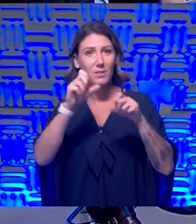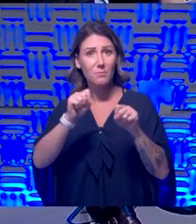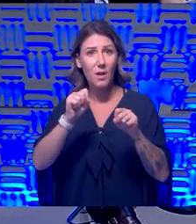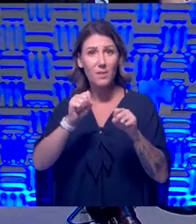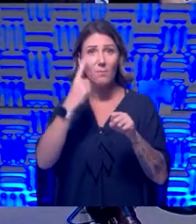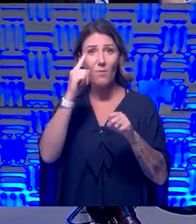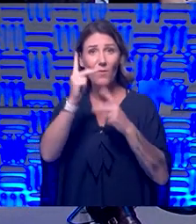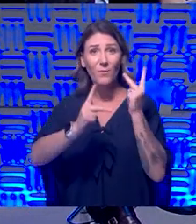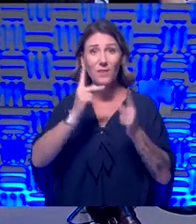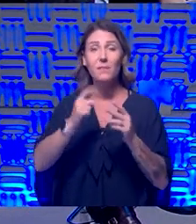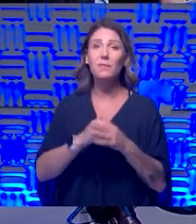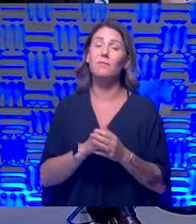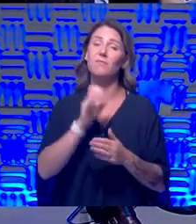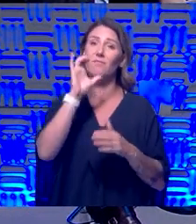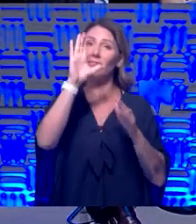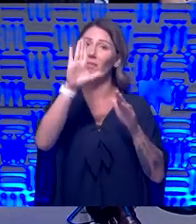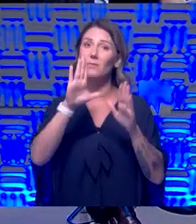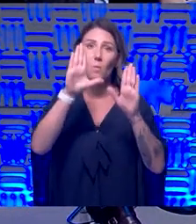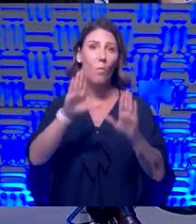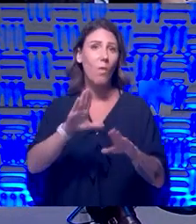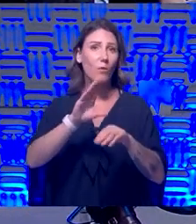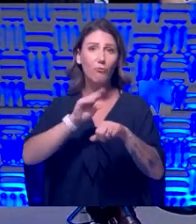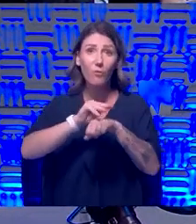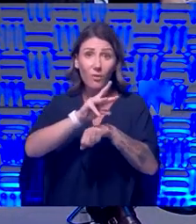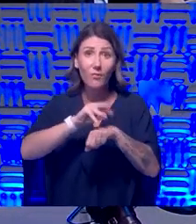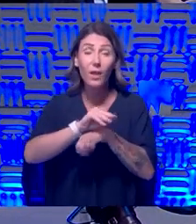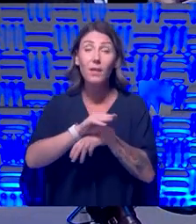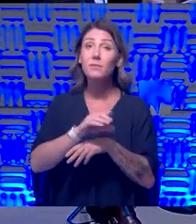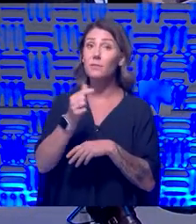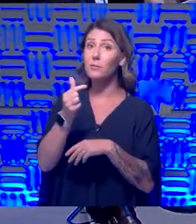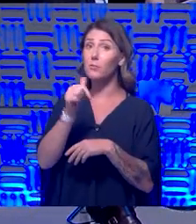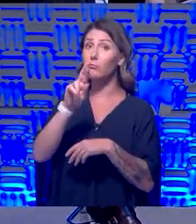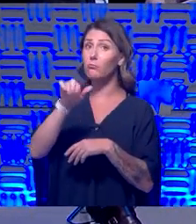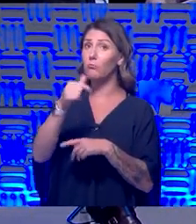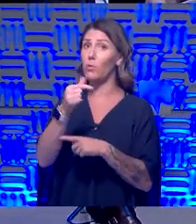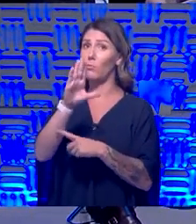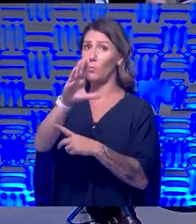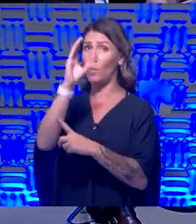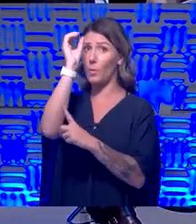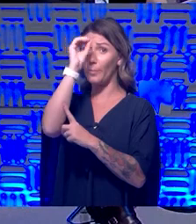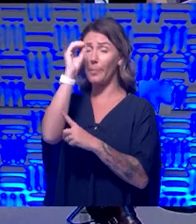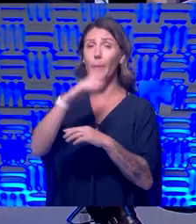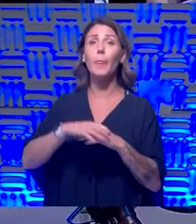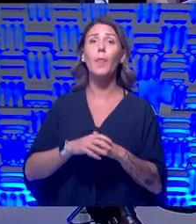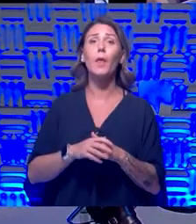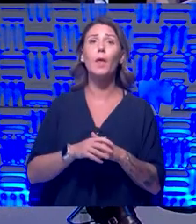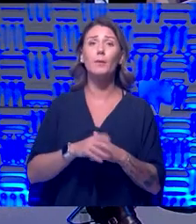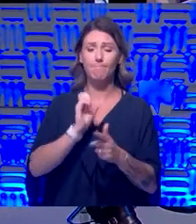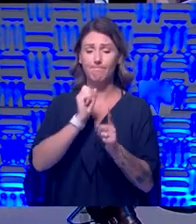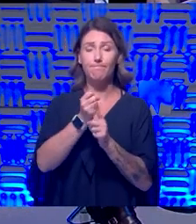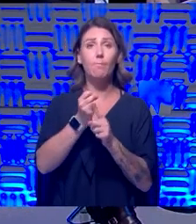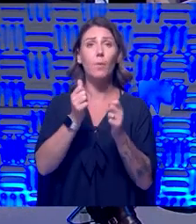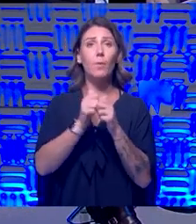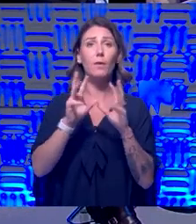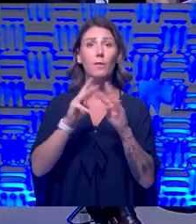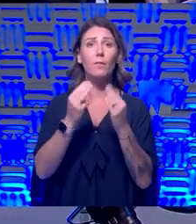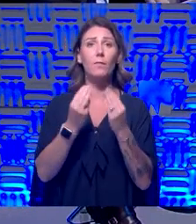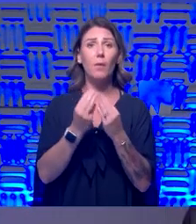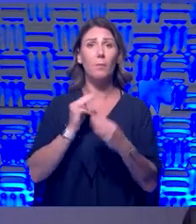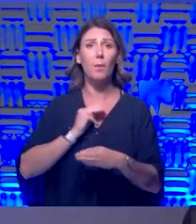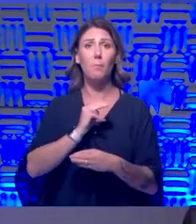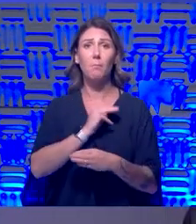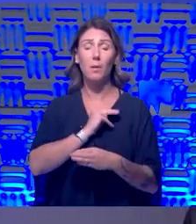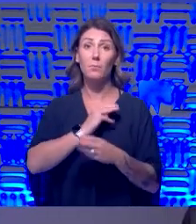that that sounds like great advice. And Greg, from your standpoint, the impact of family members trying to support someone with Alzheimer's.